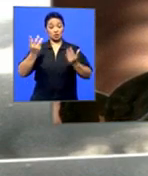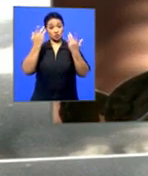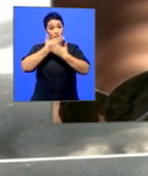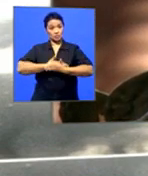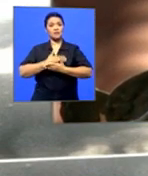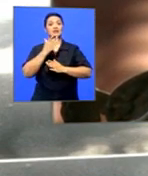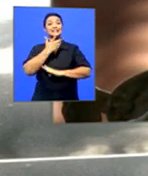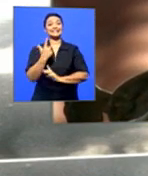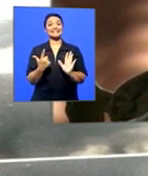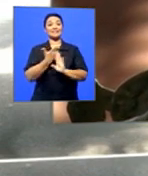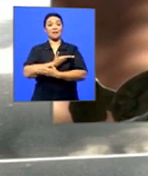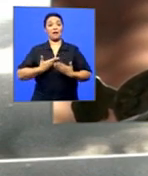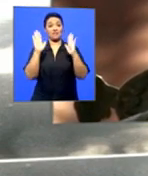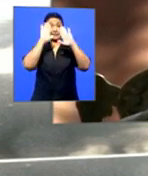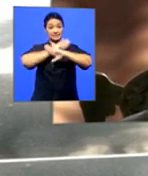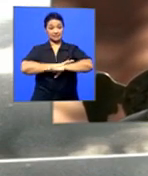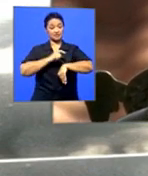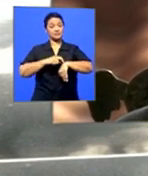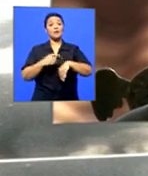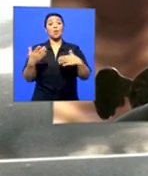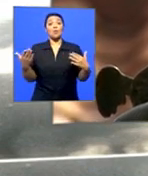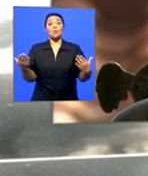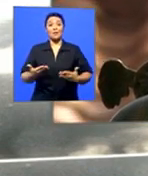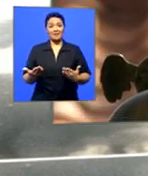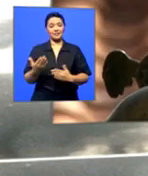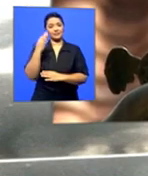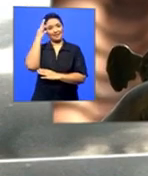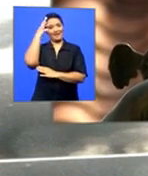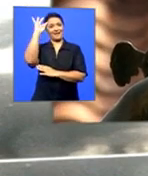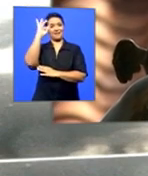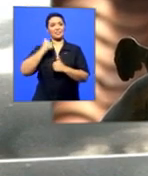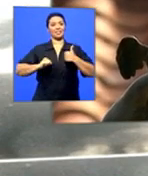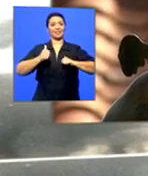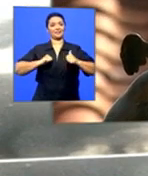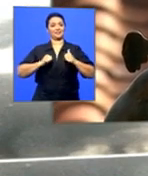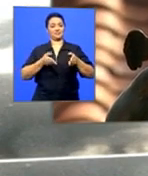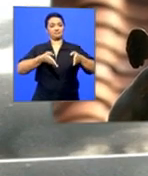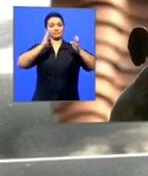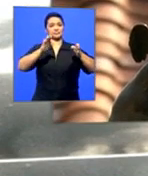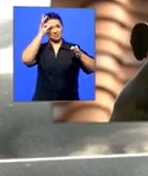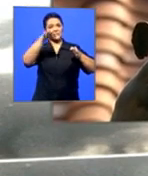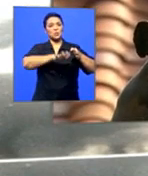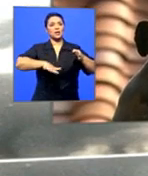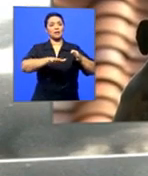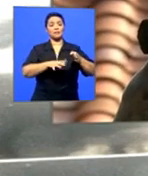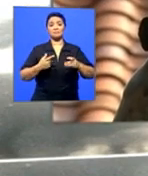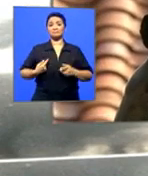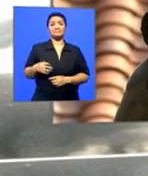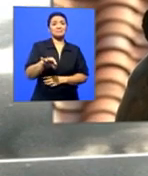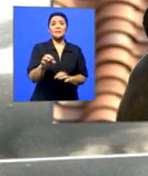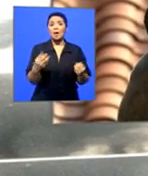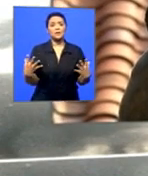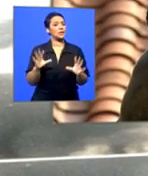place half past seven this evening at the State Theatre. Costs at the door? I don't know. No. no cost